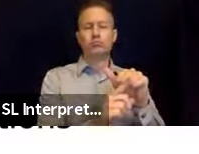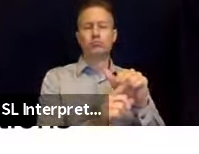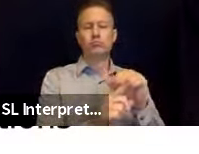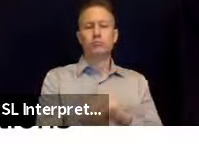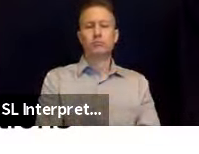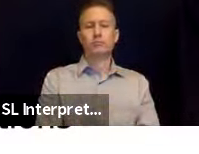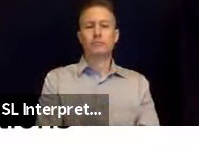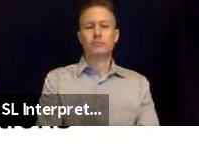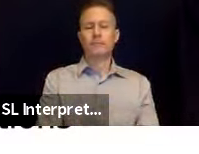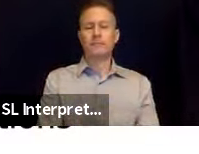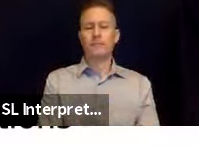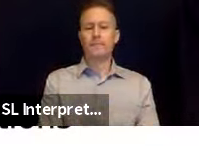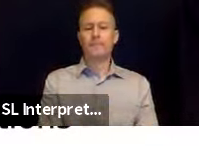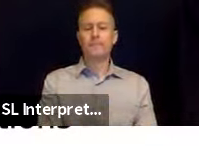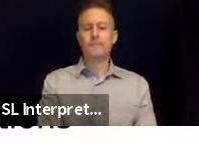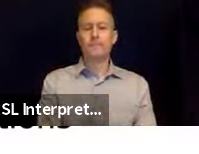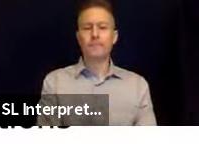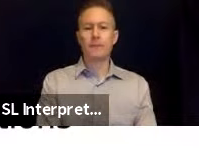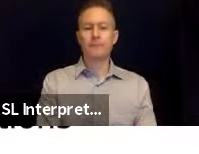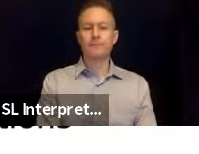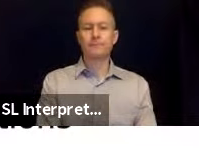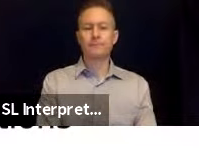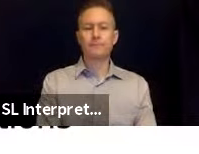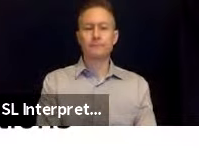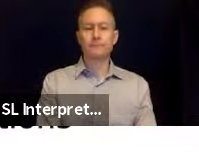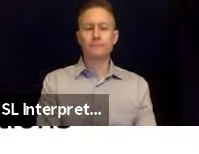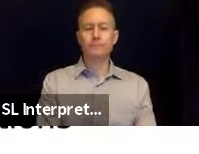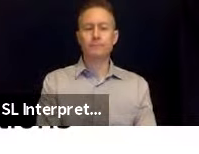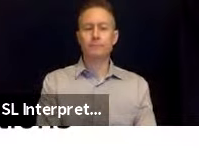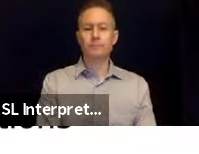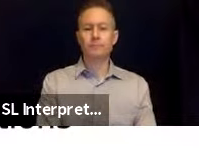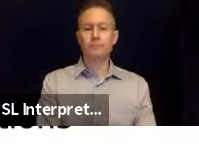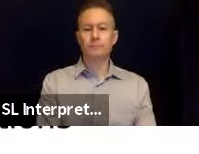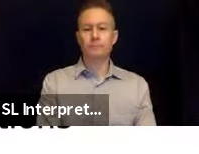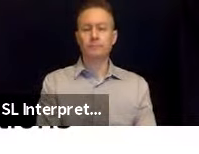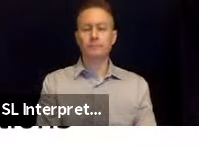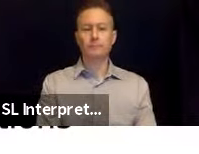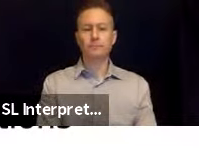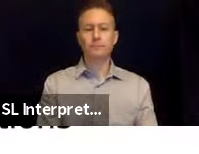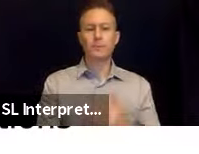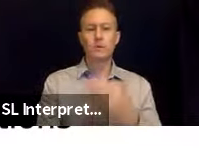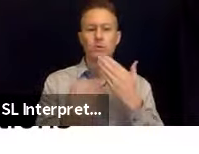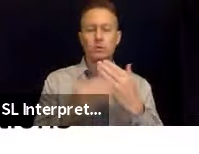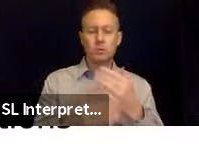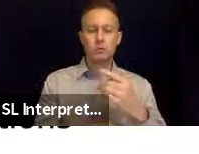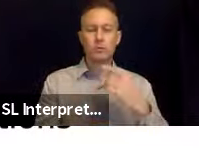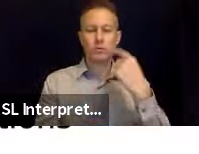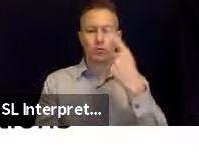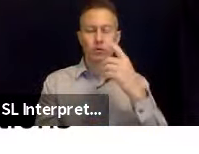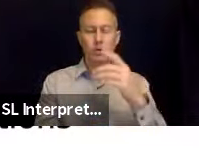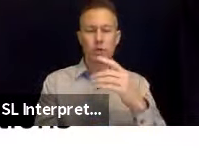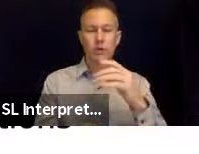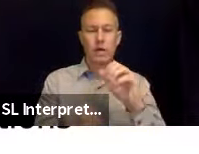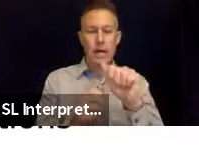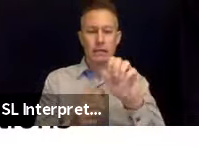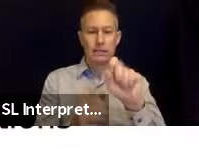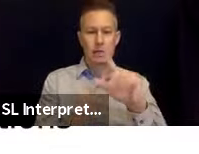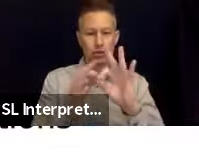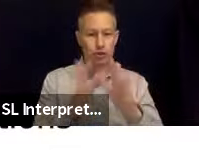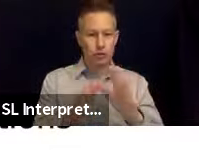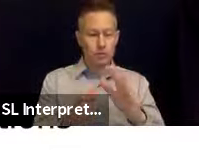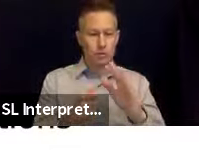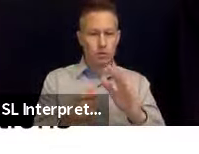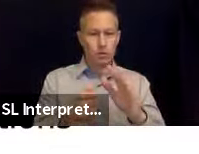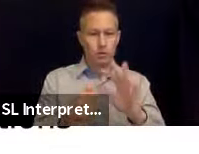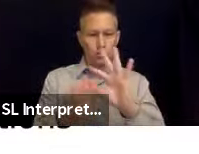just on that. Thank you to just looking at the ASL interpretation instruction there. I think we've figured it